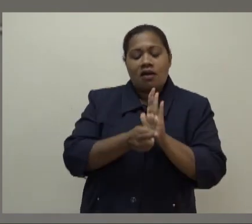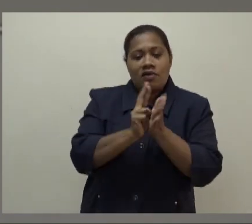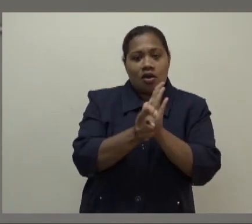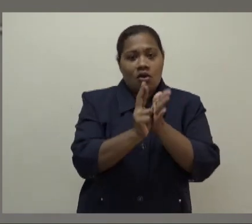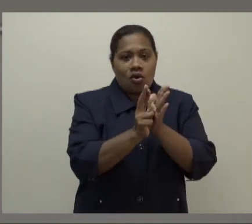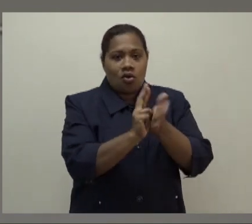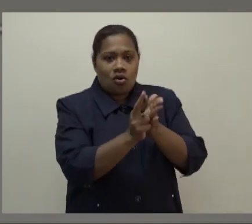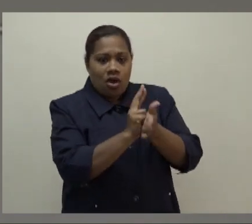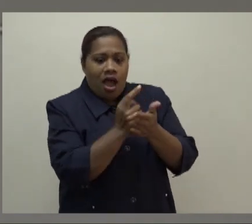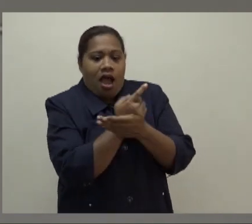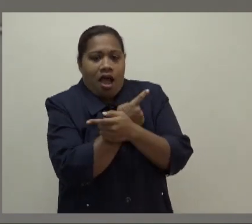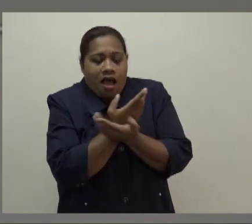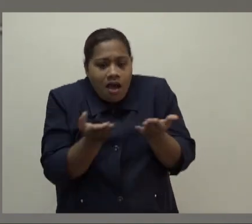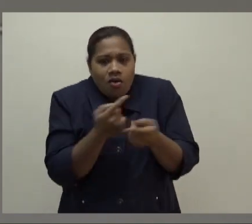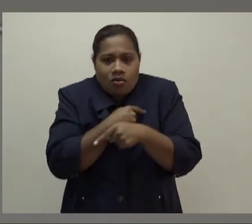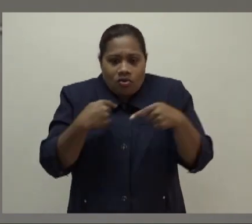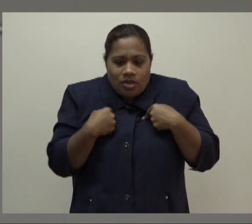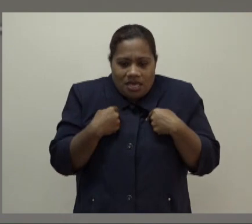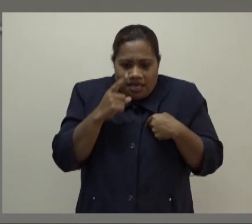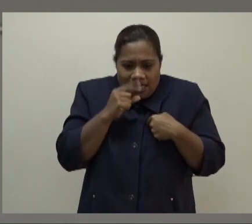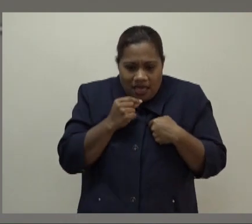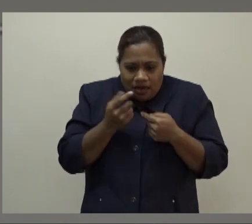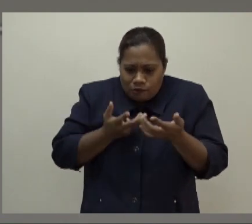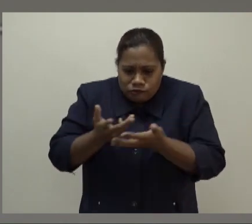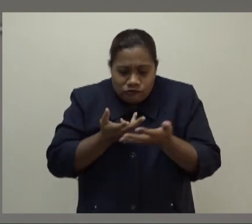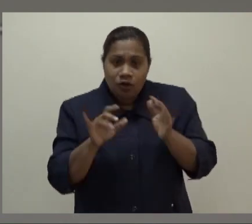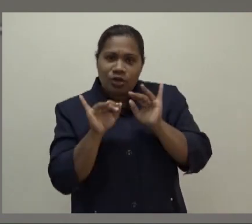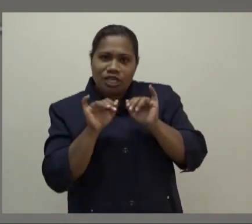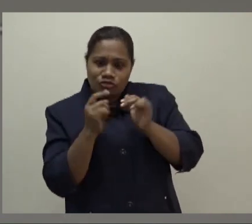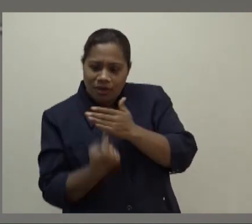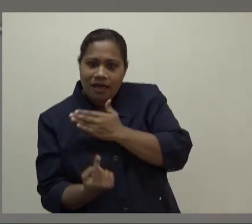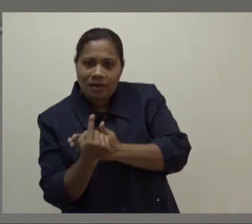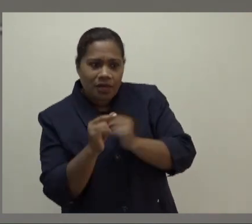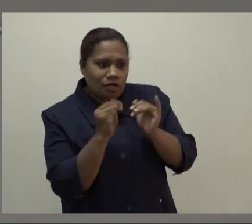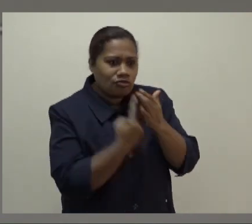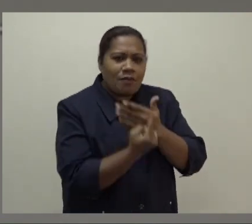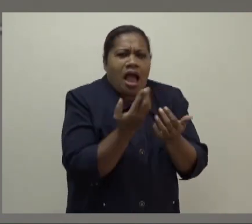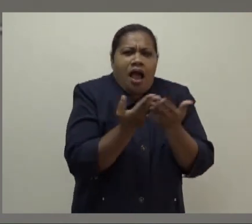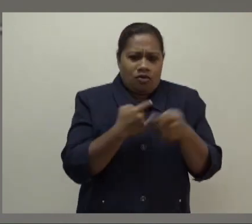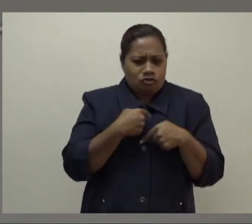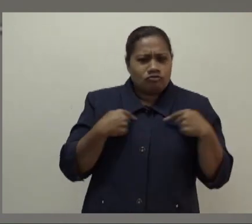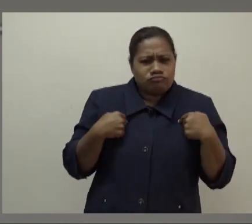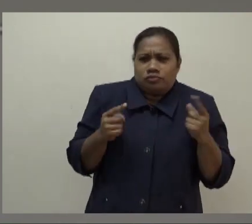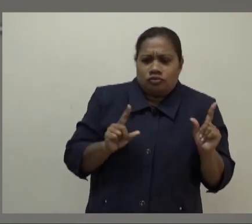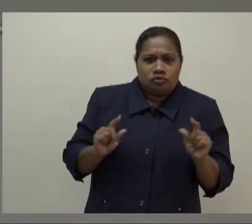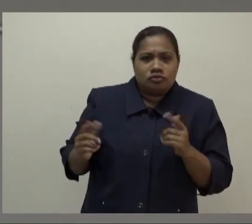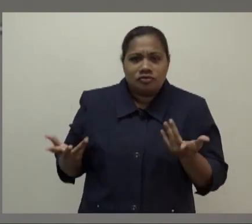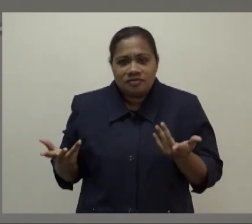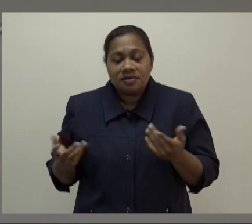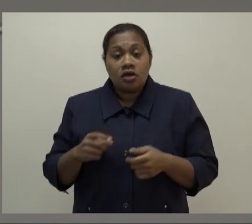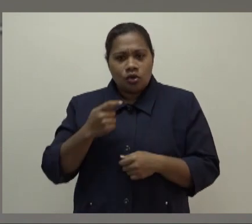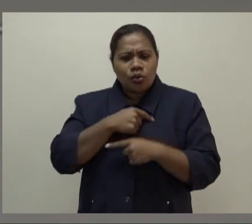on the ground and how we deal with issues, and reorientate ourselves, and act decisively to be able to keep that